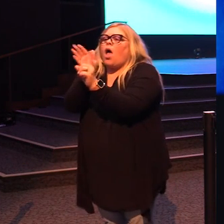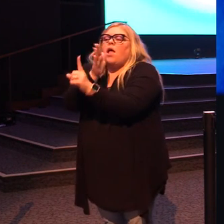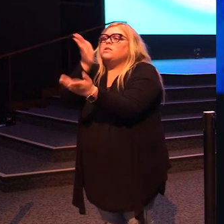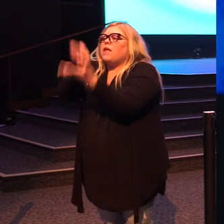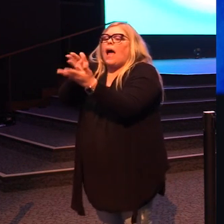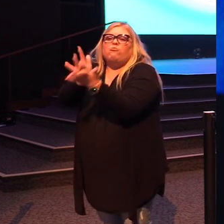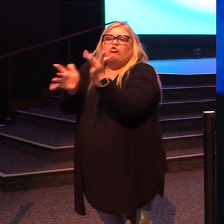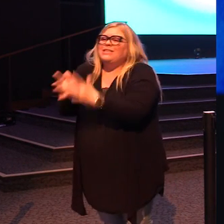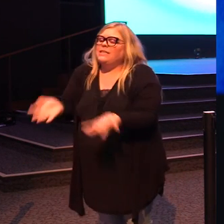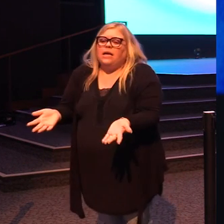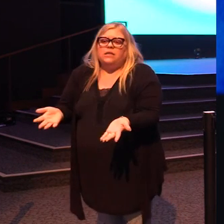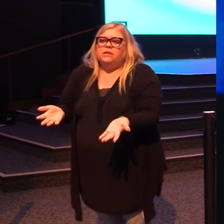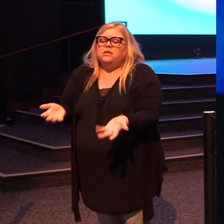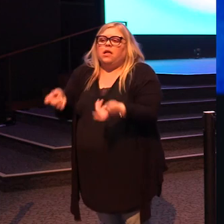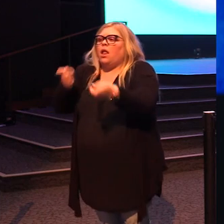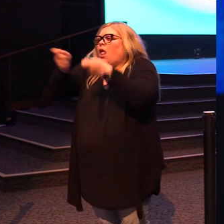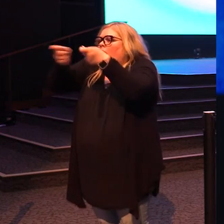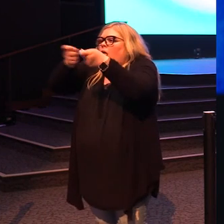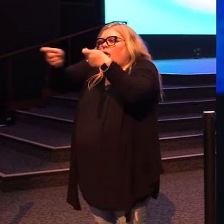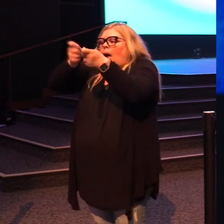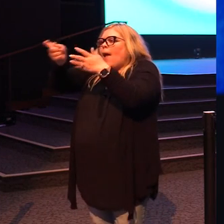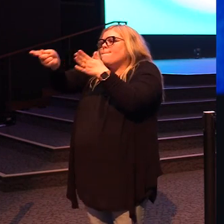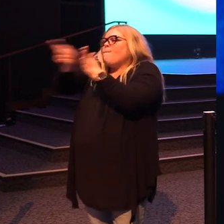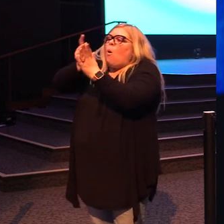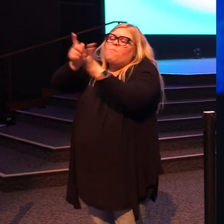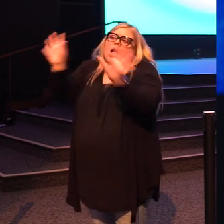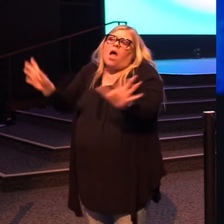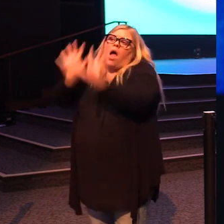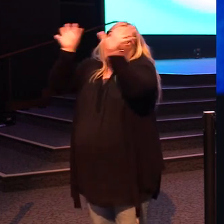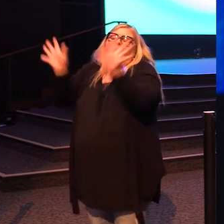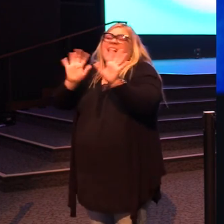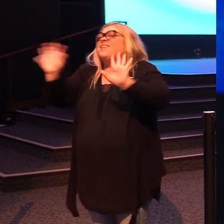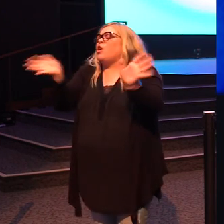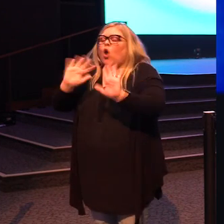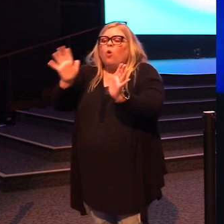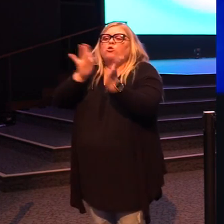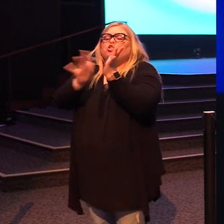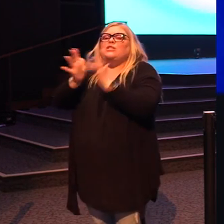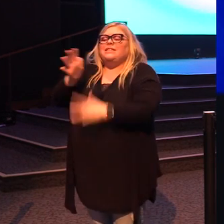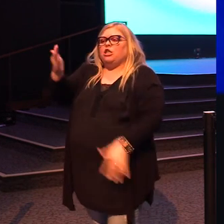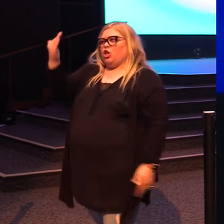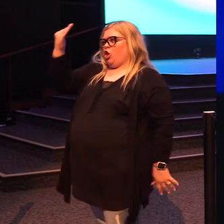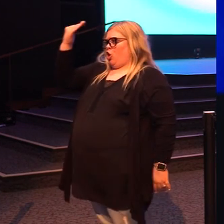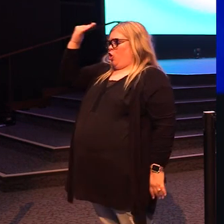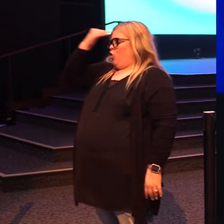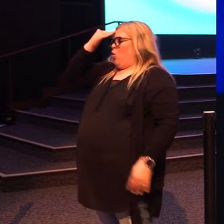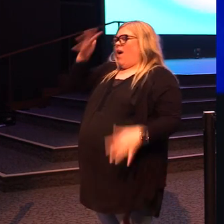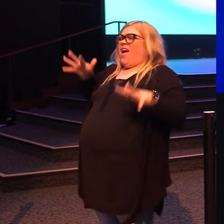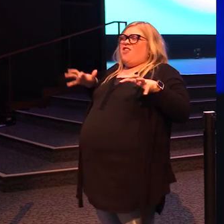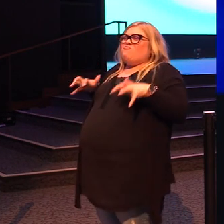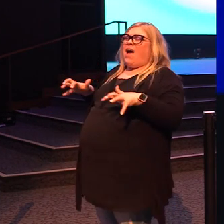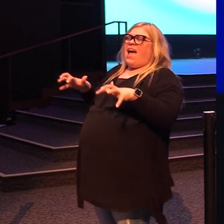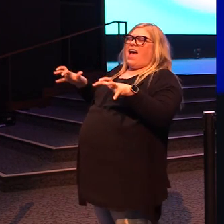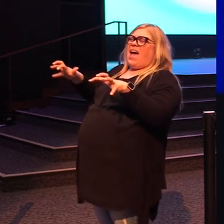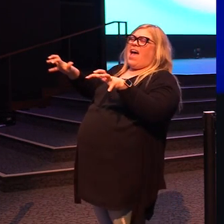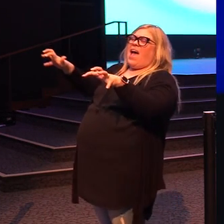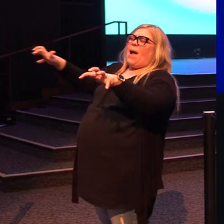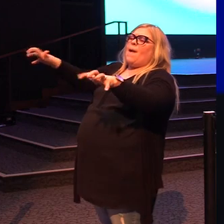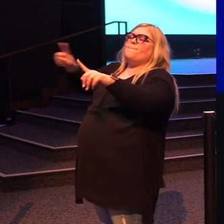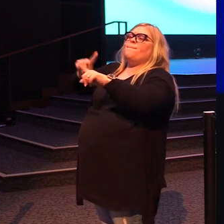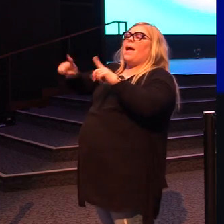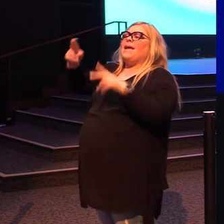There was no somebody trying to manufacture a moment. Jesus knew. There's a crowd but someone